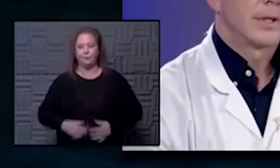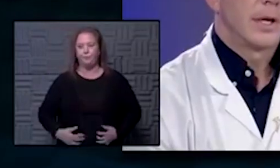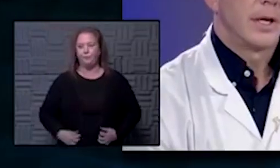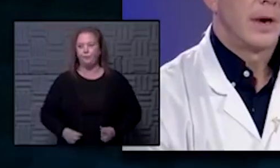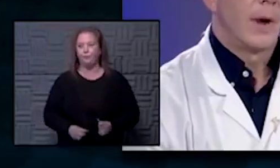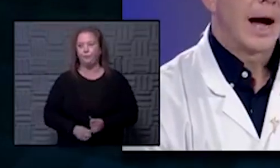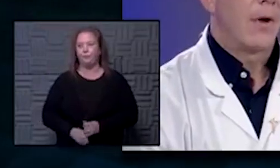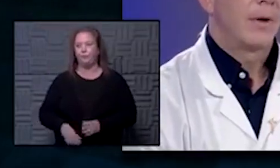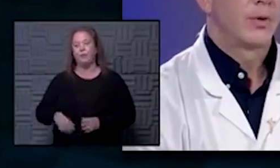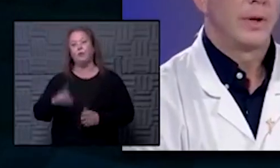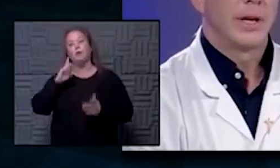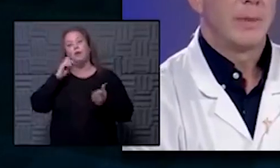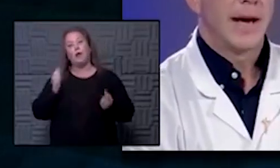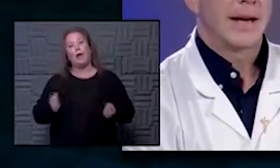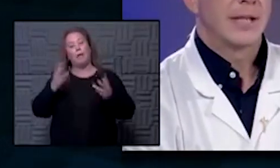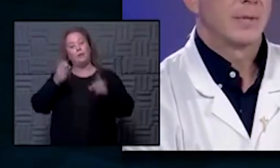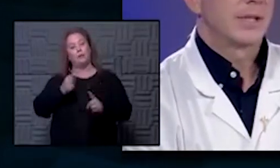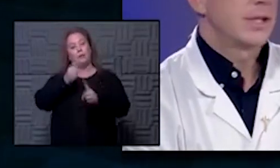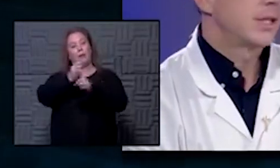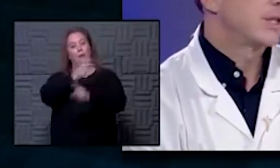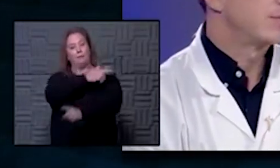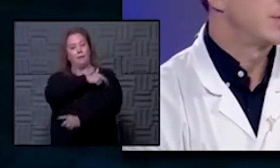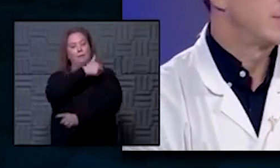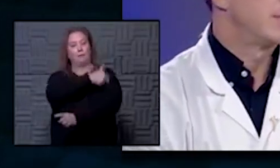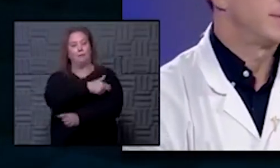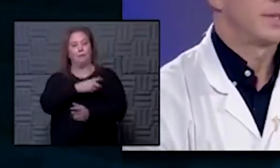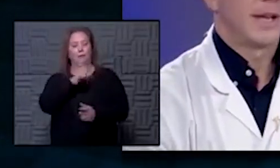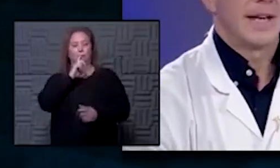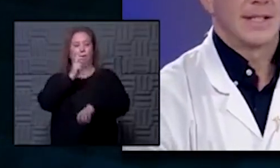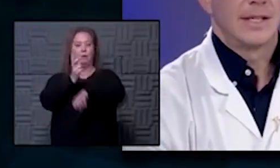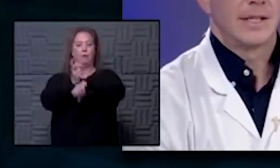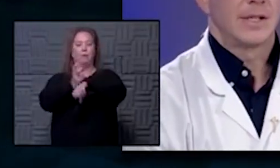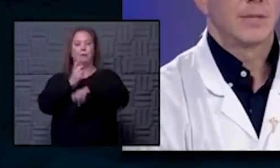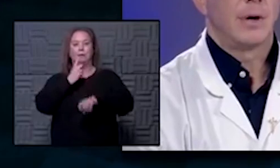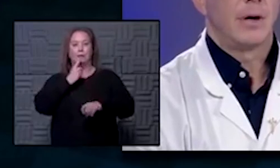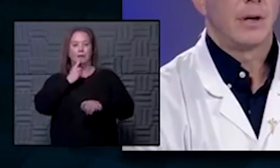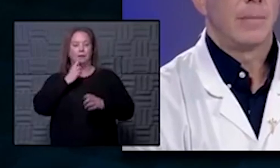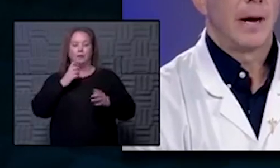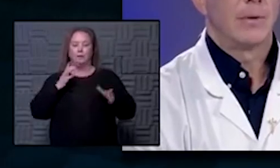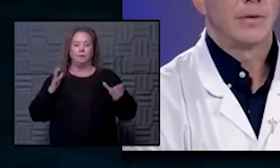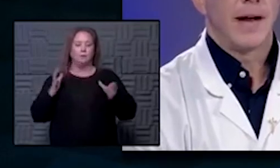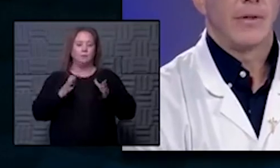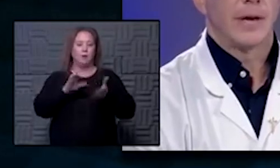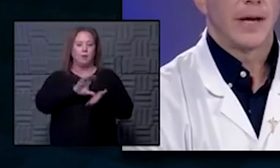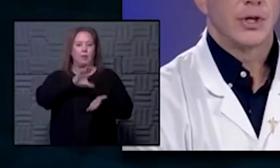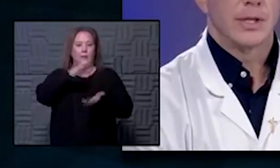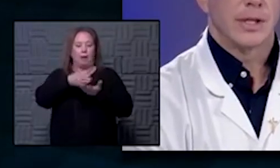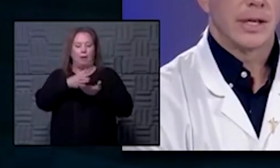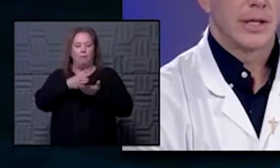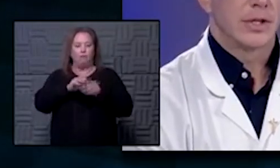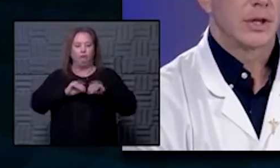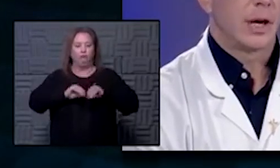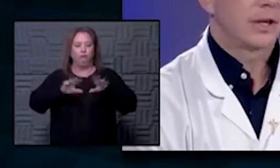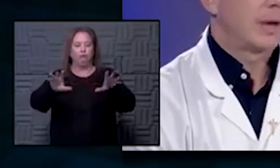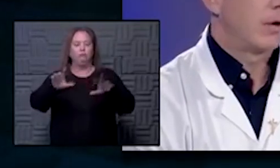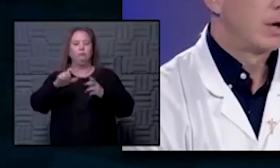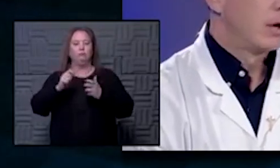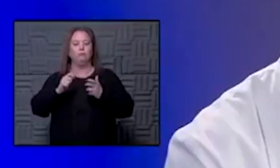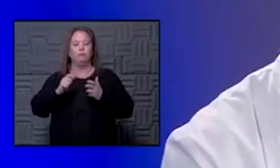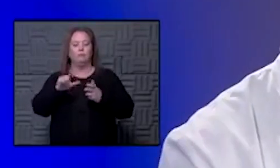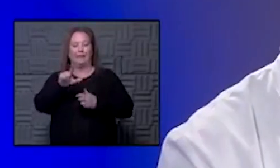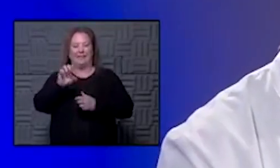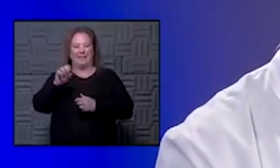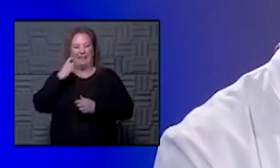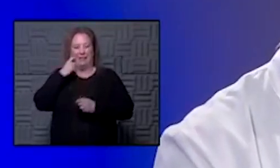as far as you know how much will impact hospitalizations that's really difficult to say as it is a small amount of allocation as lee had just talked about